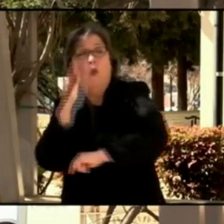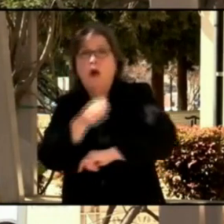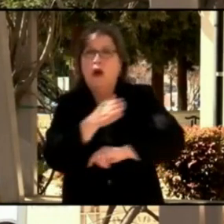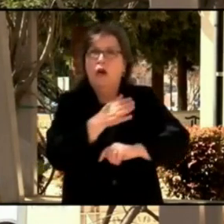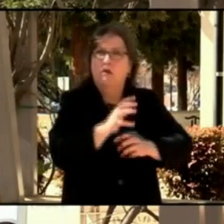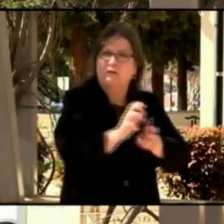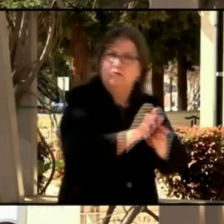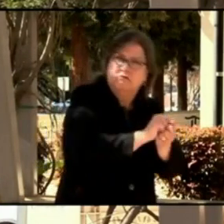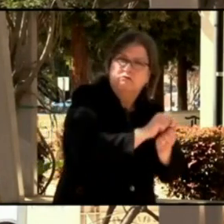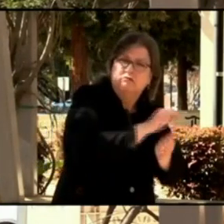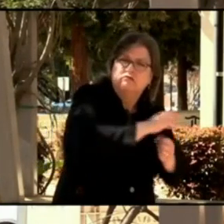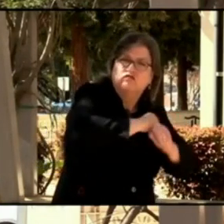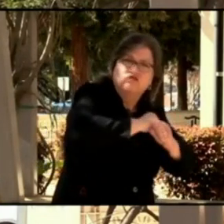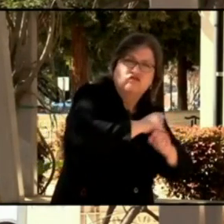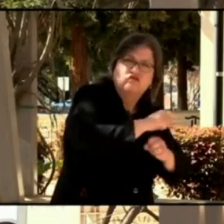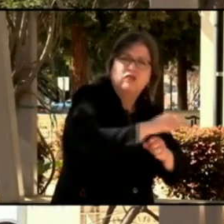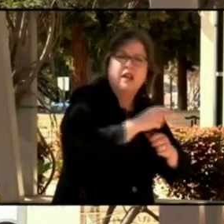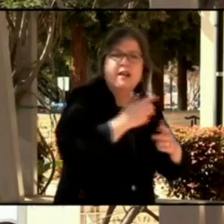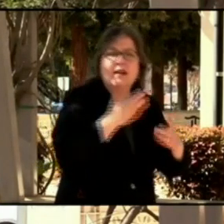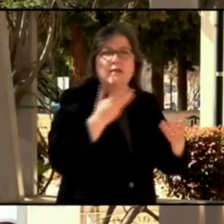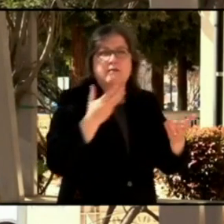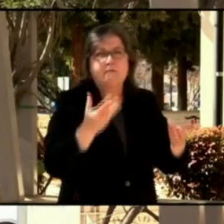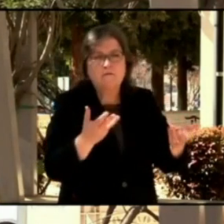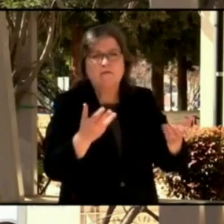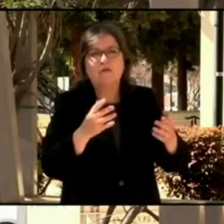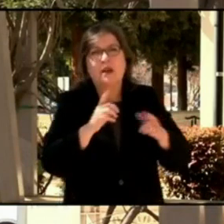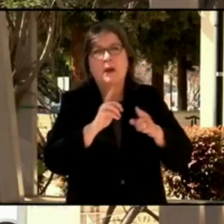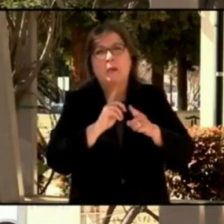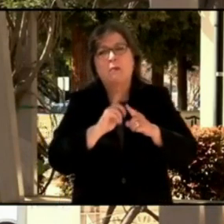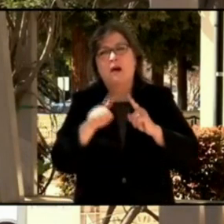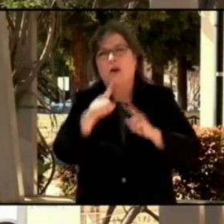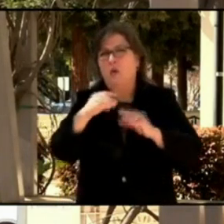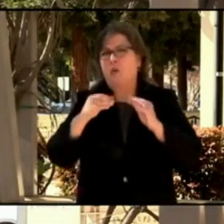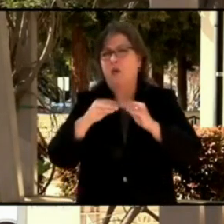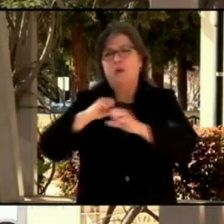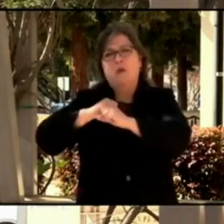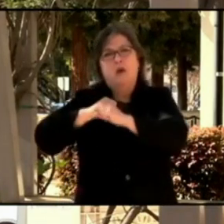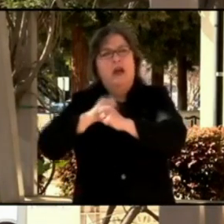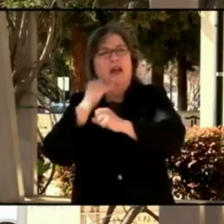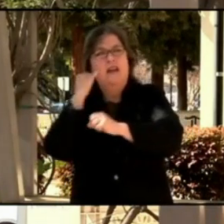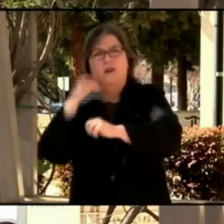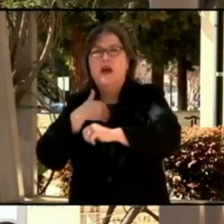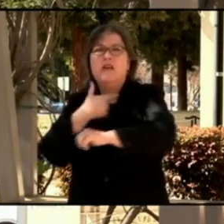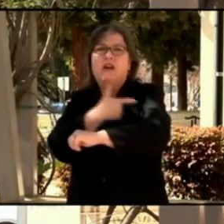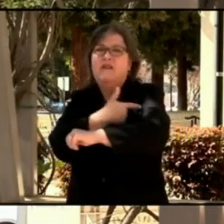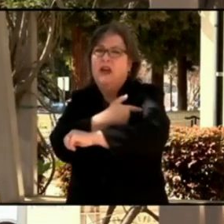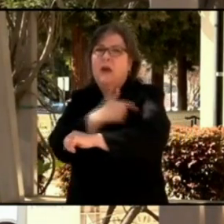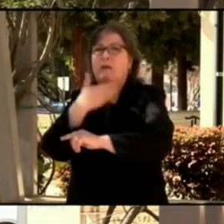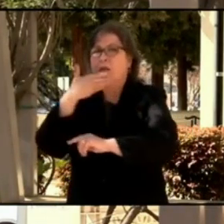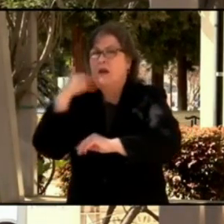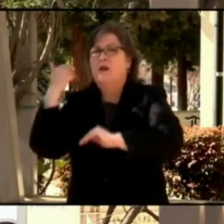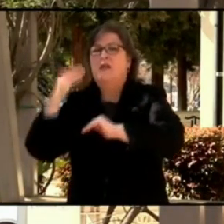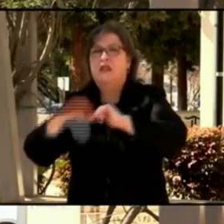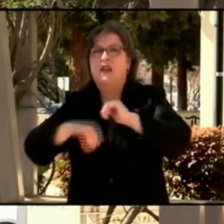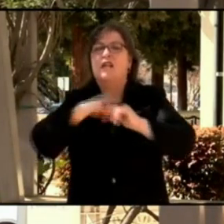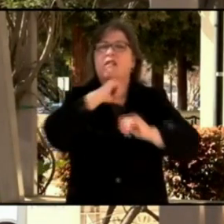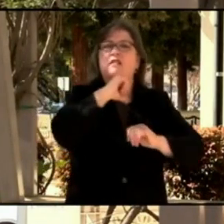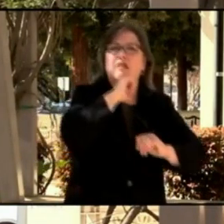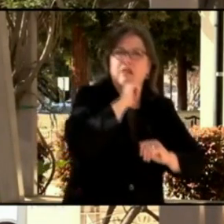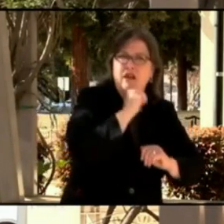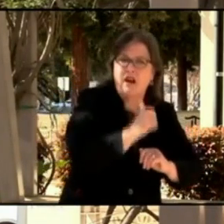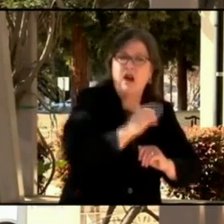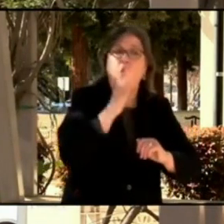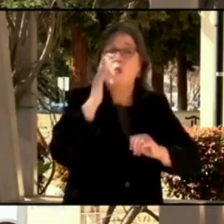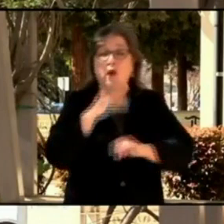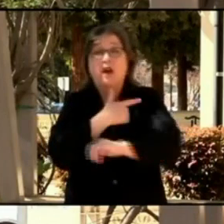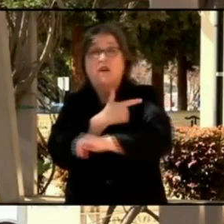But the top line message is you are far more protected if you're vaccinated than if you're not. And the